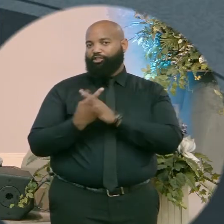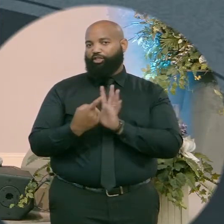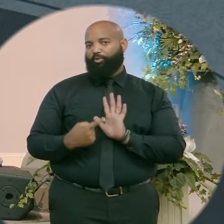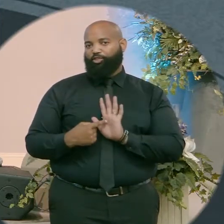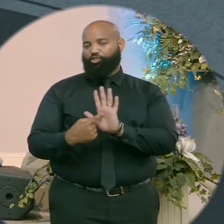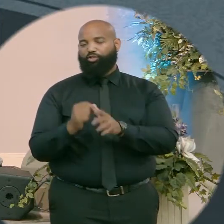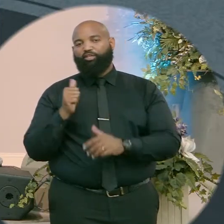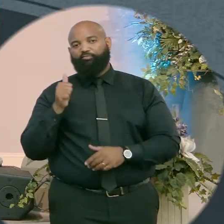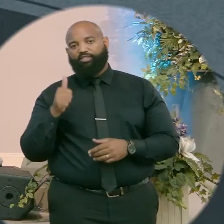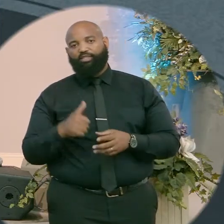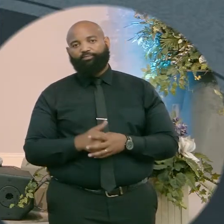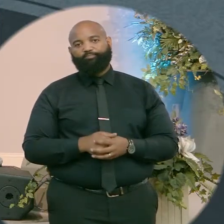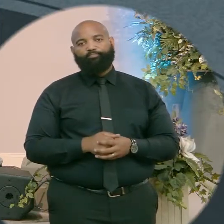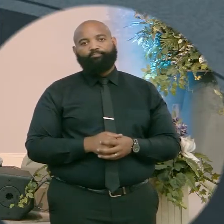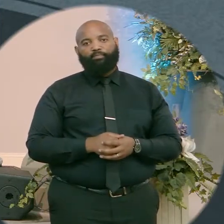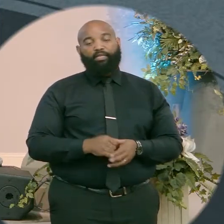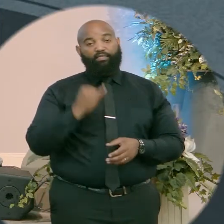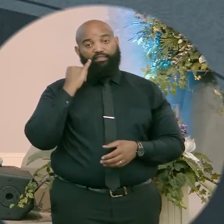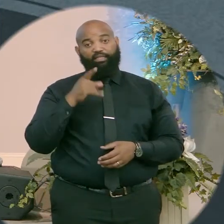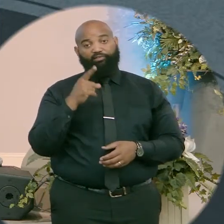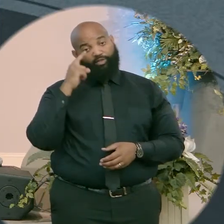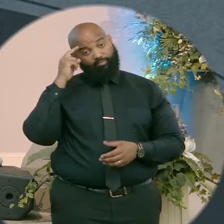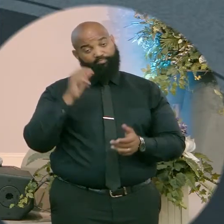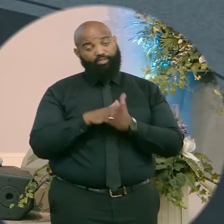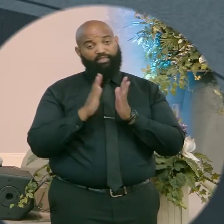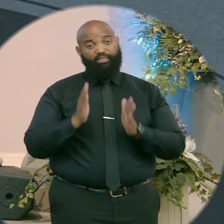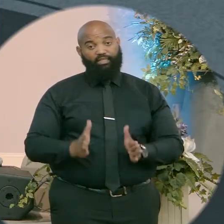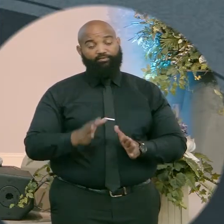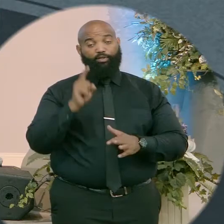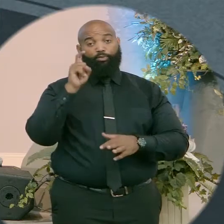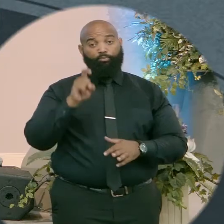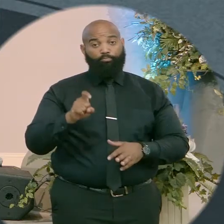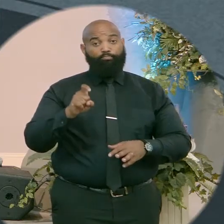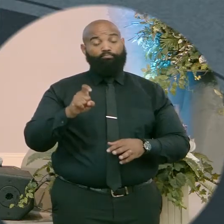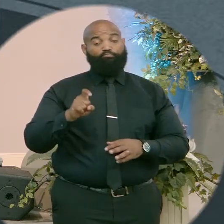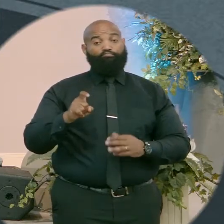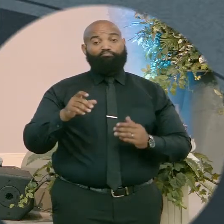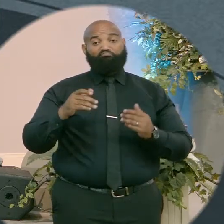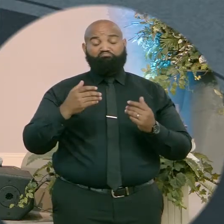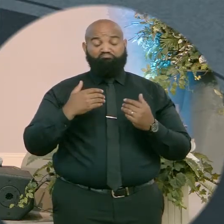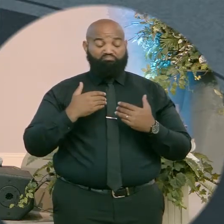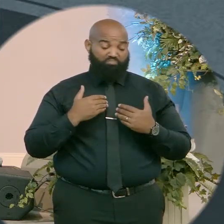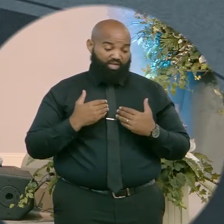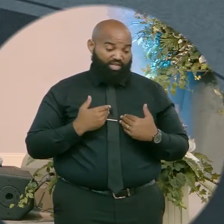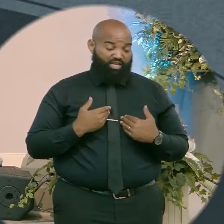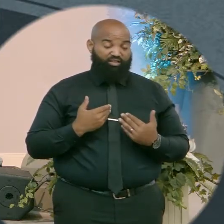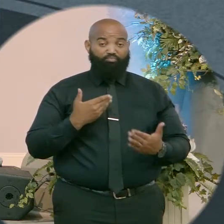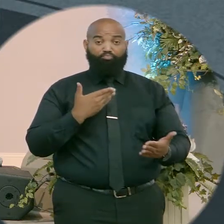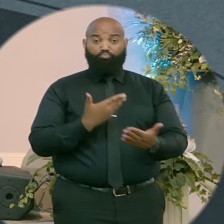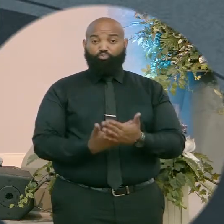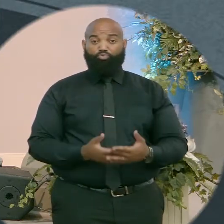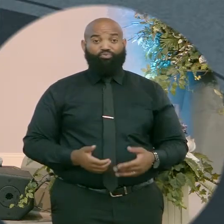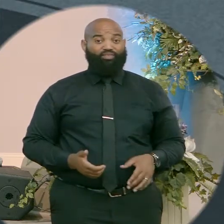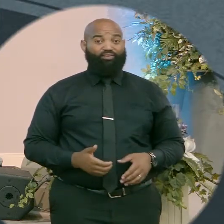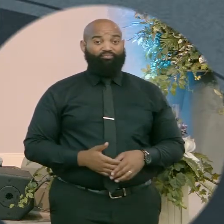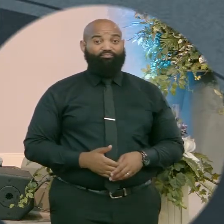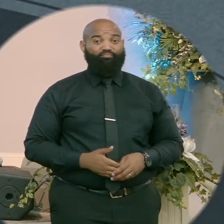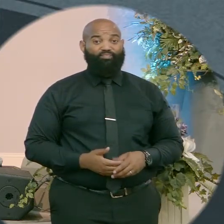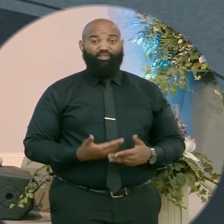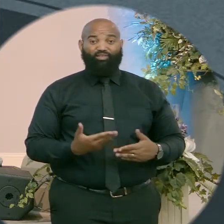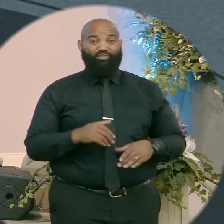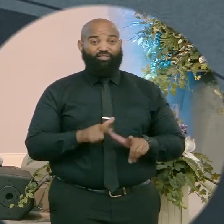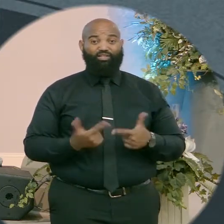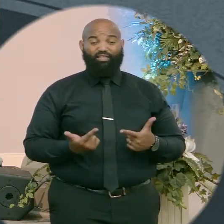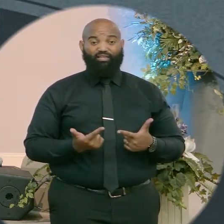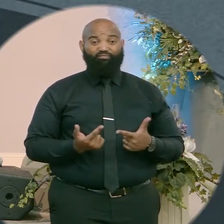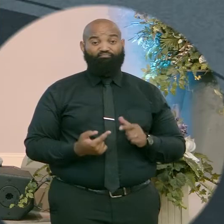Signs that should follow those that believe. So my question to you today as we shut this down, you know, do you have signs in your